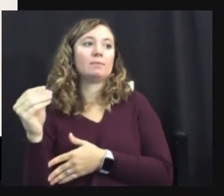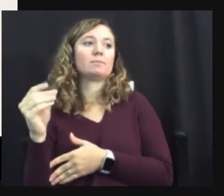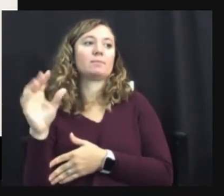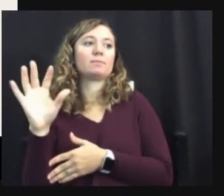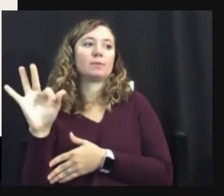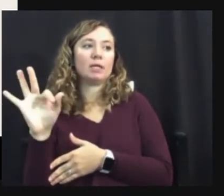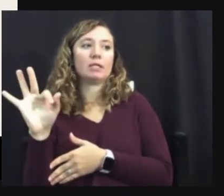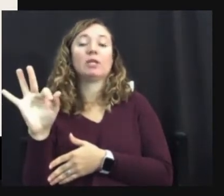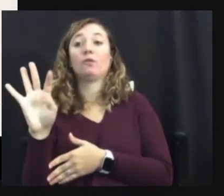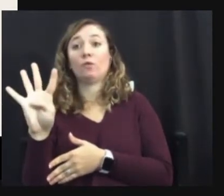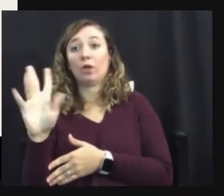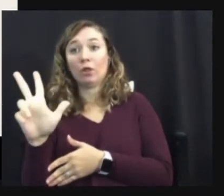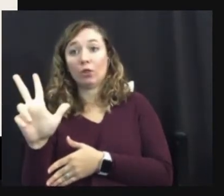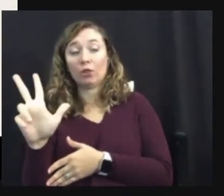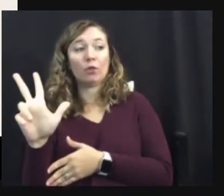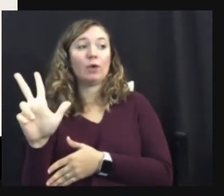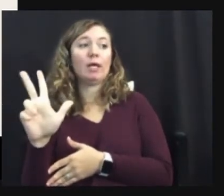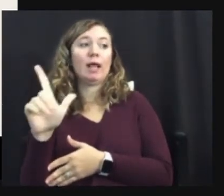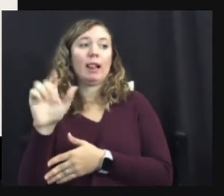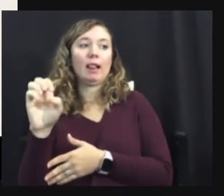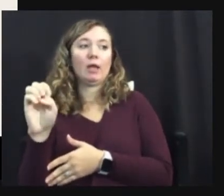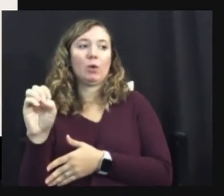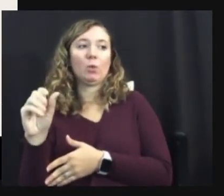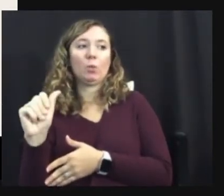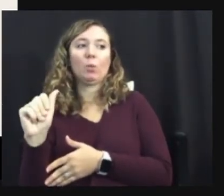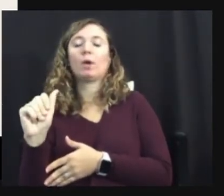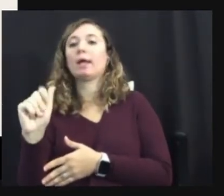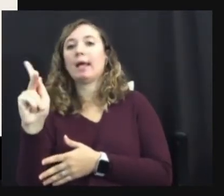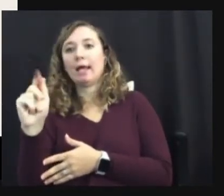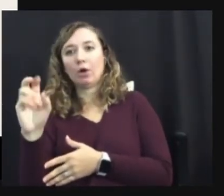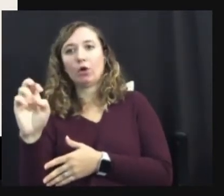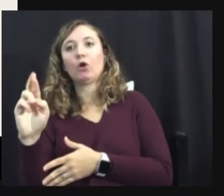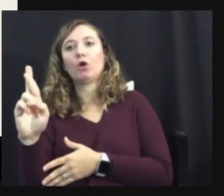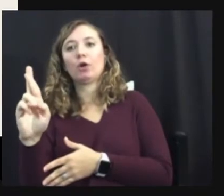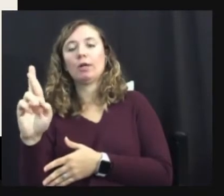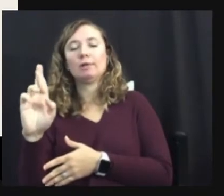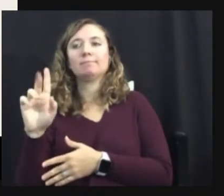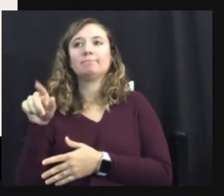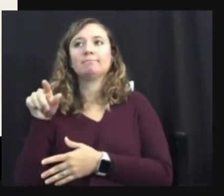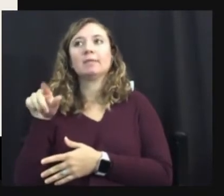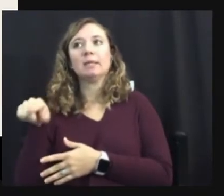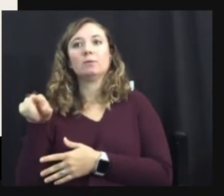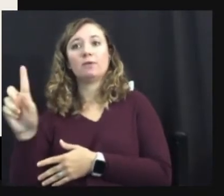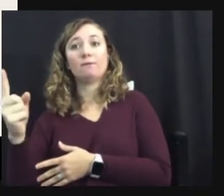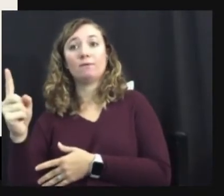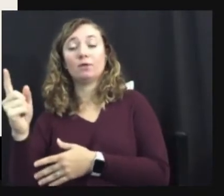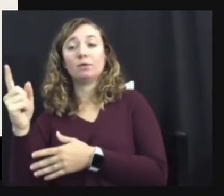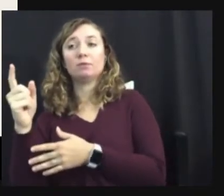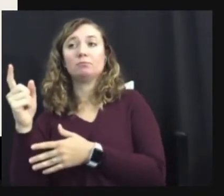the very first people to have, um,